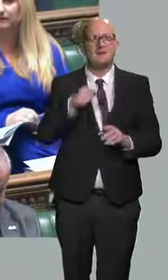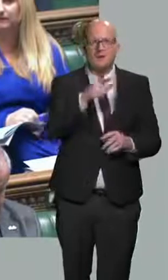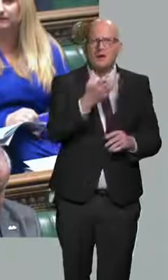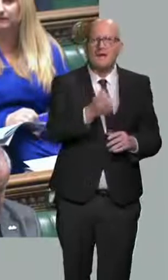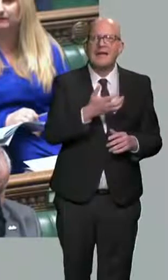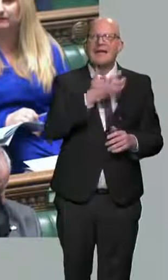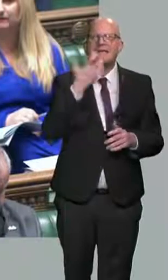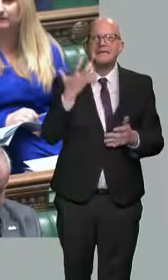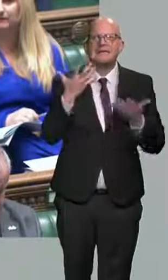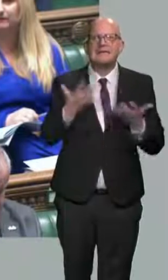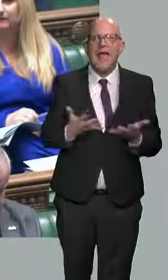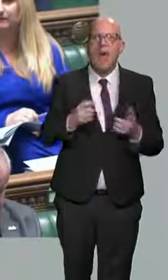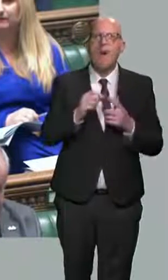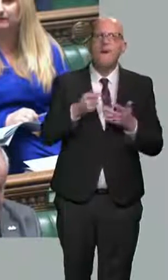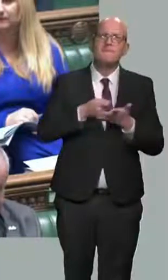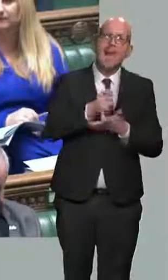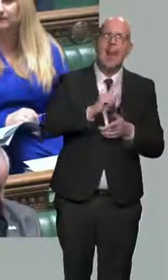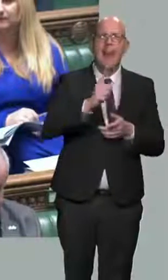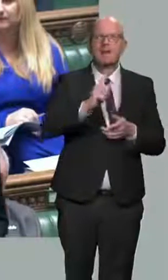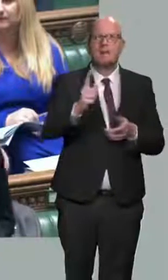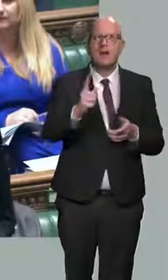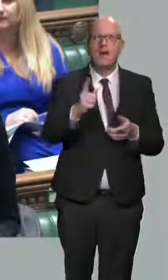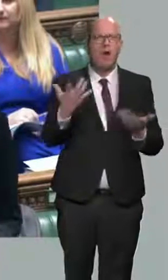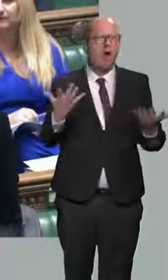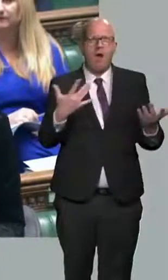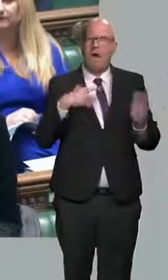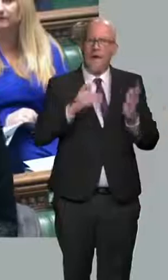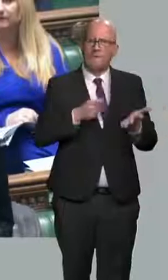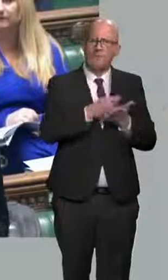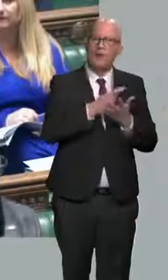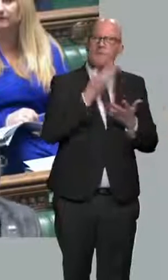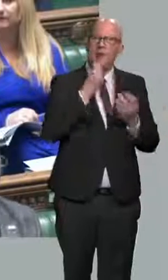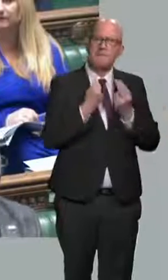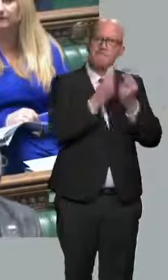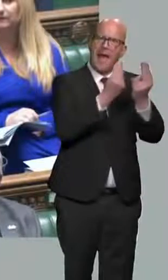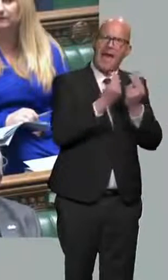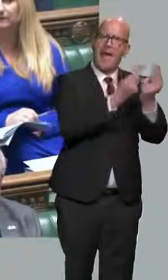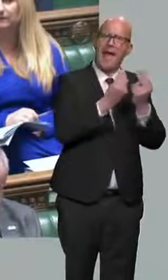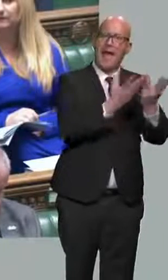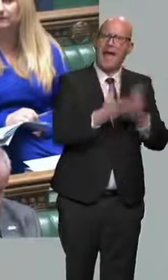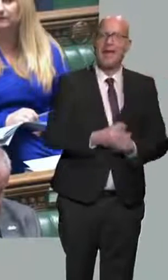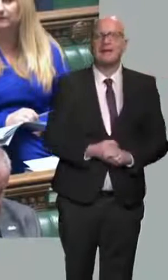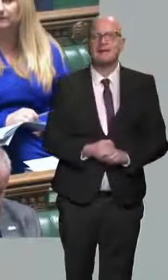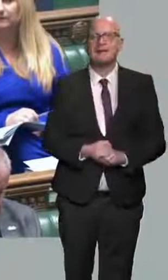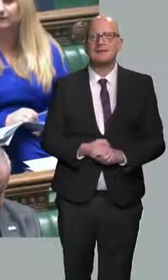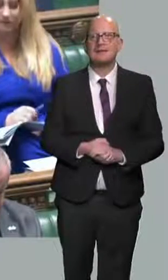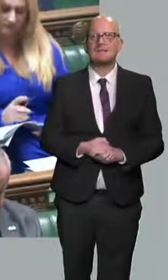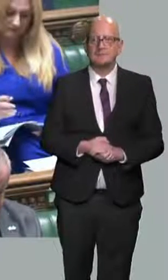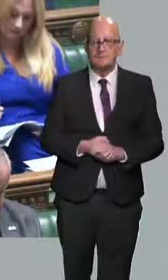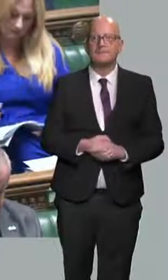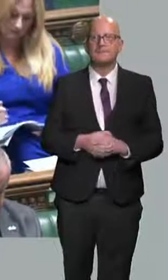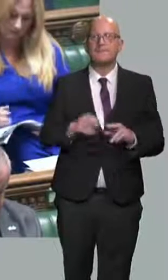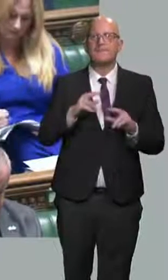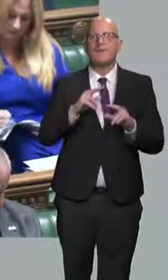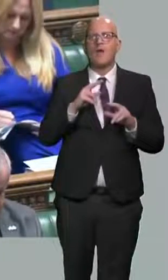if it does not go automatically, to pay back the debts on that metre. Mr Speaker, the Fuel Bank Foundation, who provide top-ups to those who